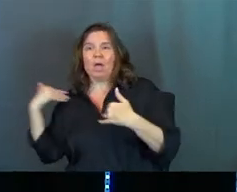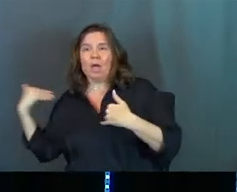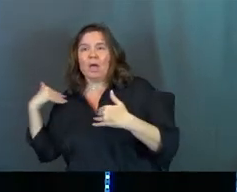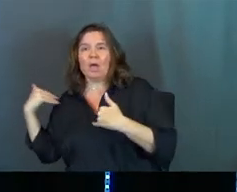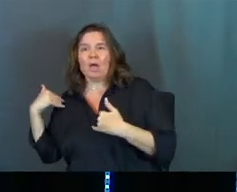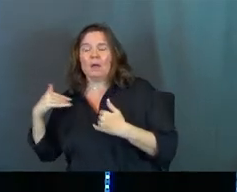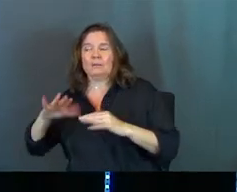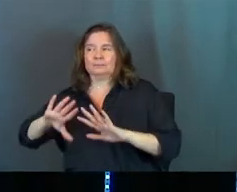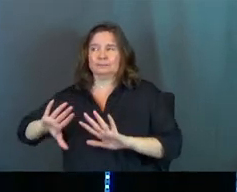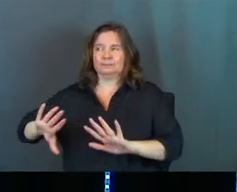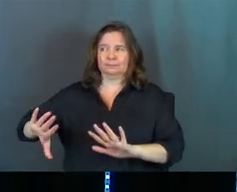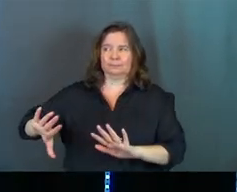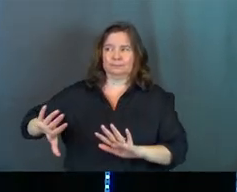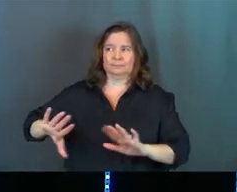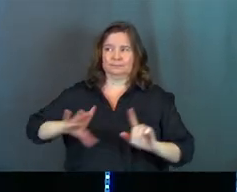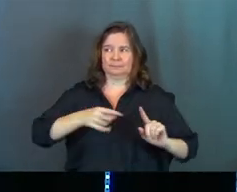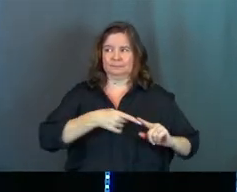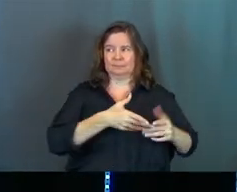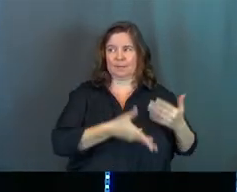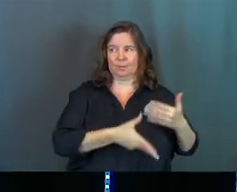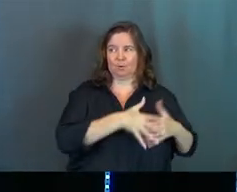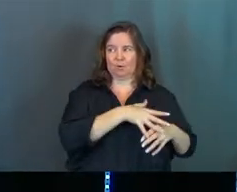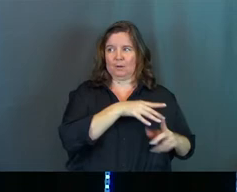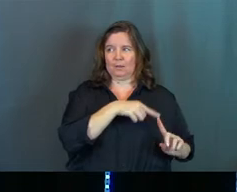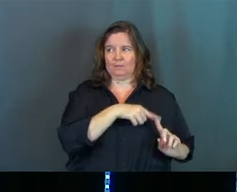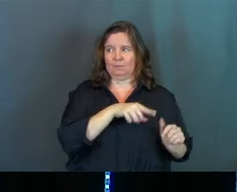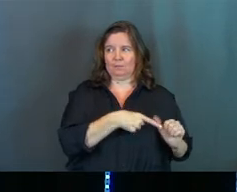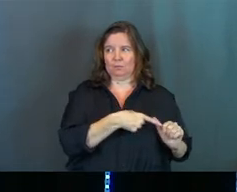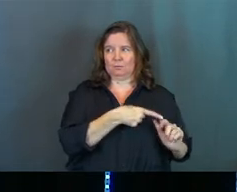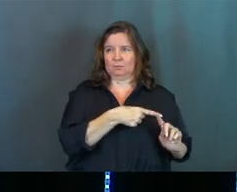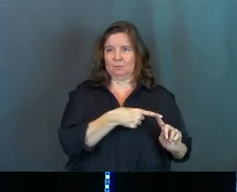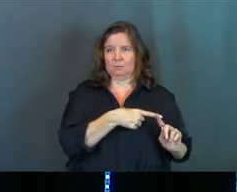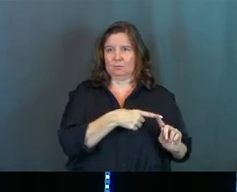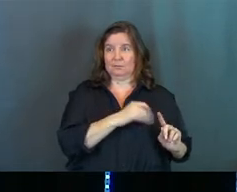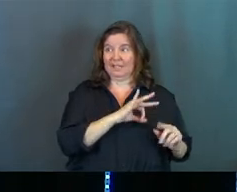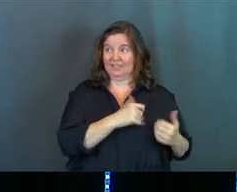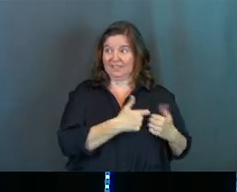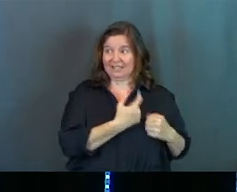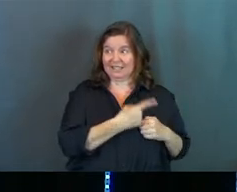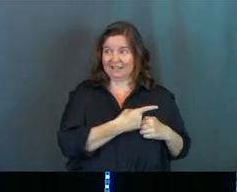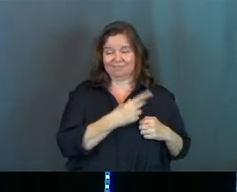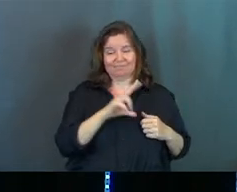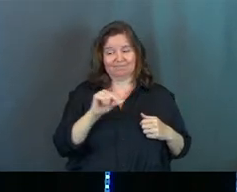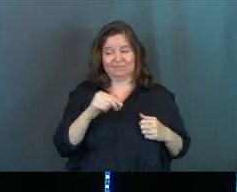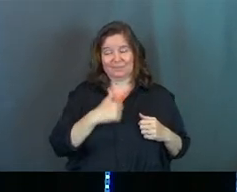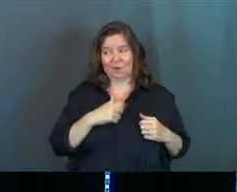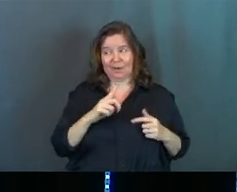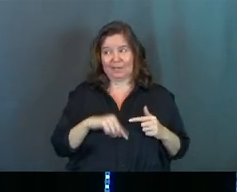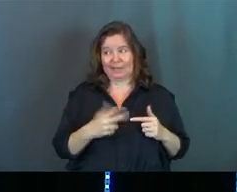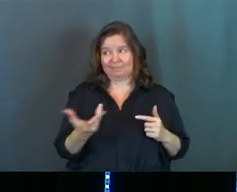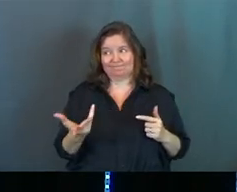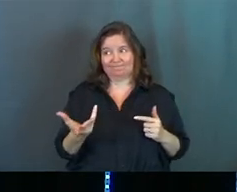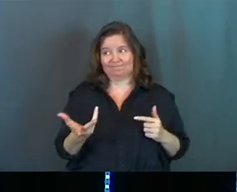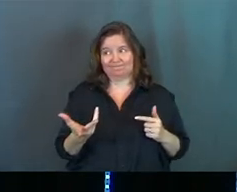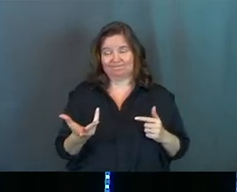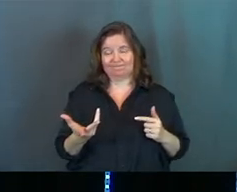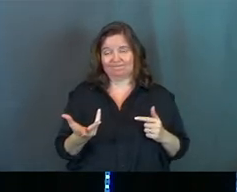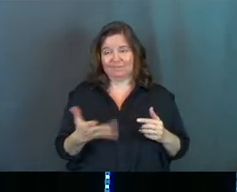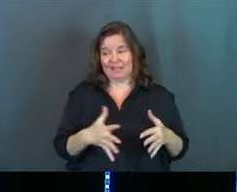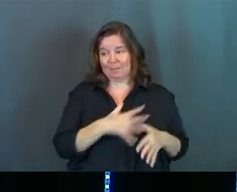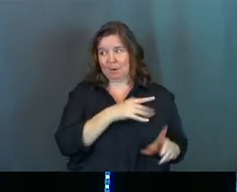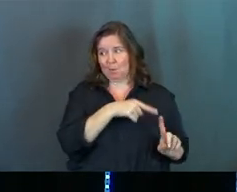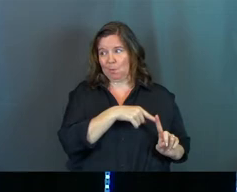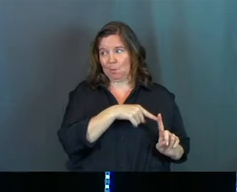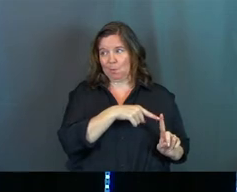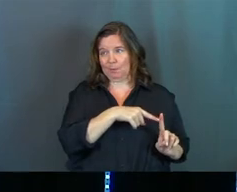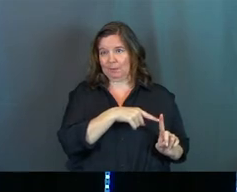to do this, this X, Y, and Z, if it gets on date night, I've got to go, can't. That's probably,